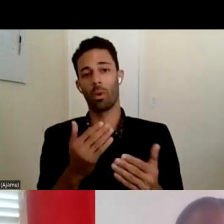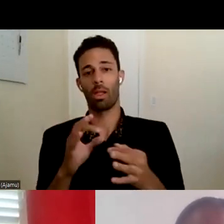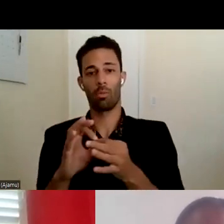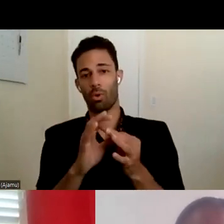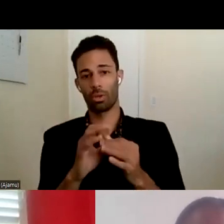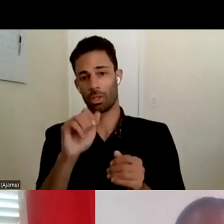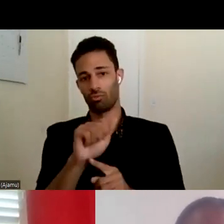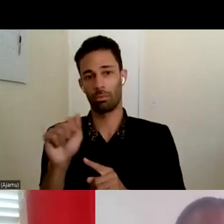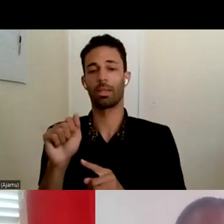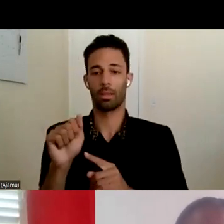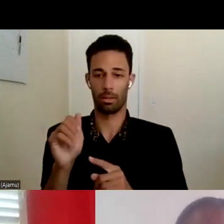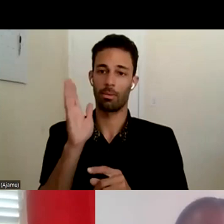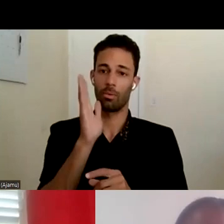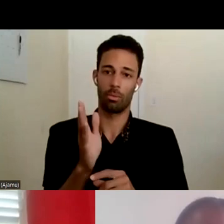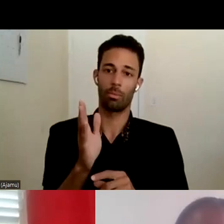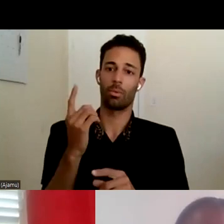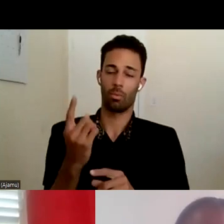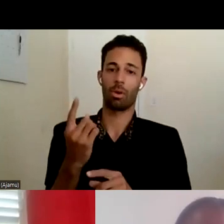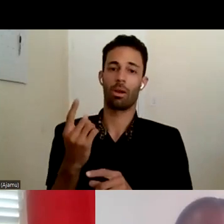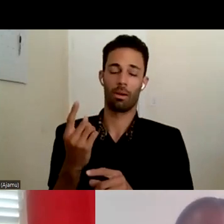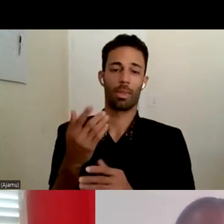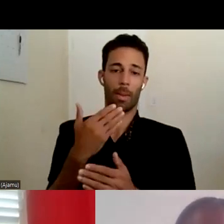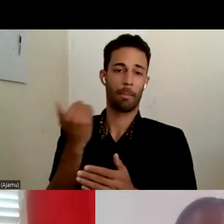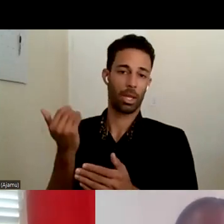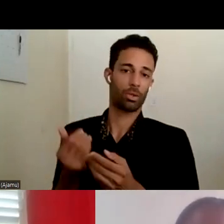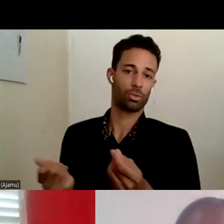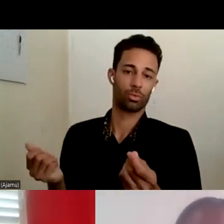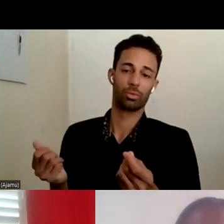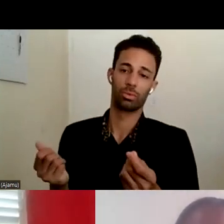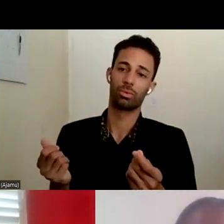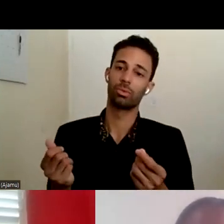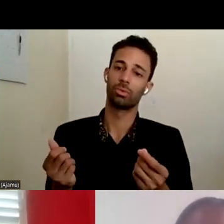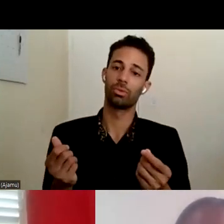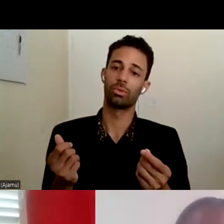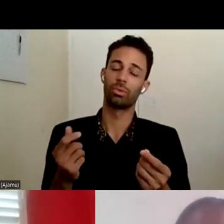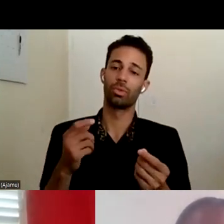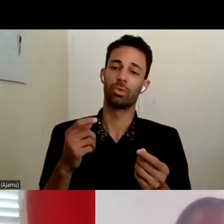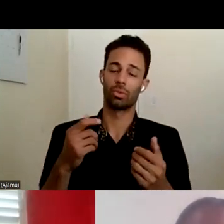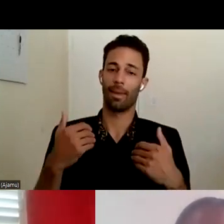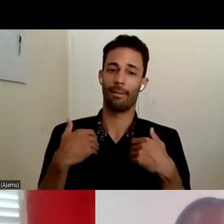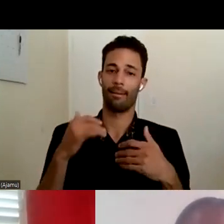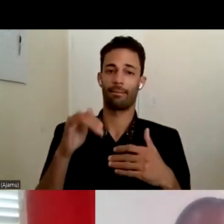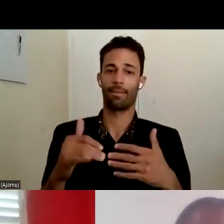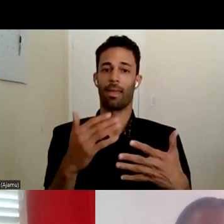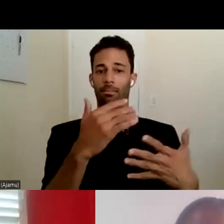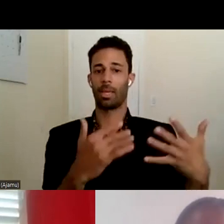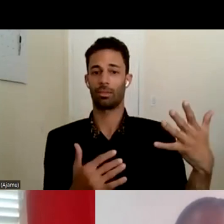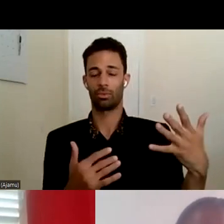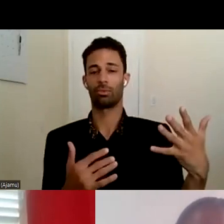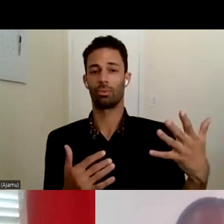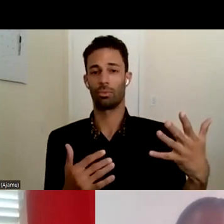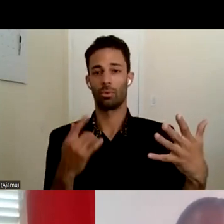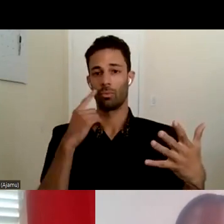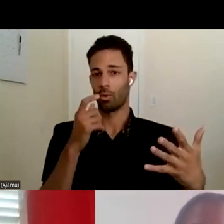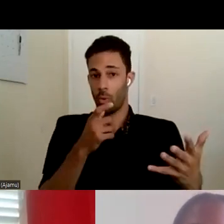going to be kind of one of the better solutions to have that menu in front of whoever's coordinator. I'm